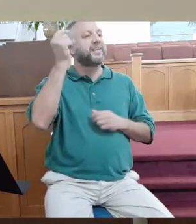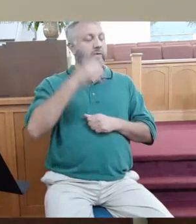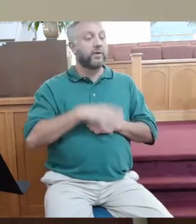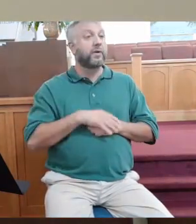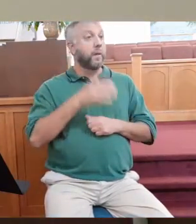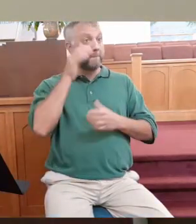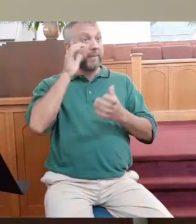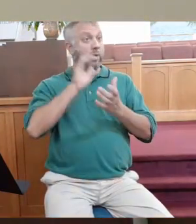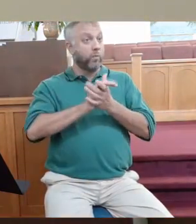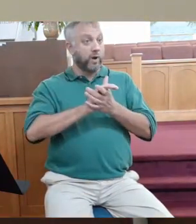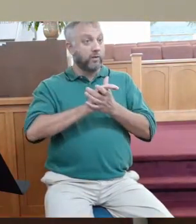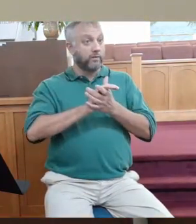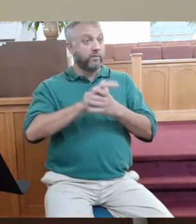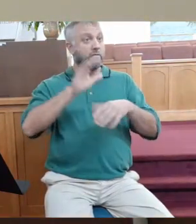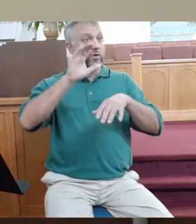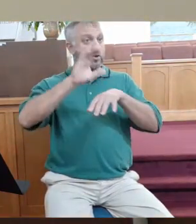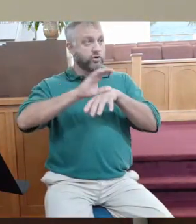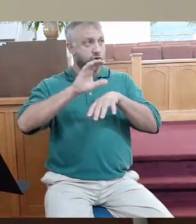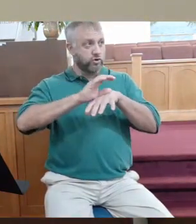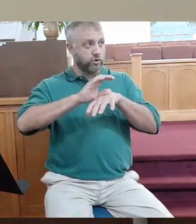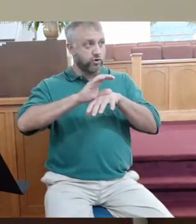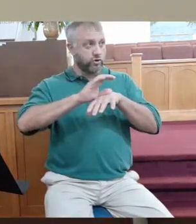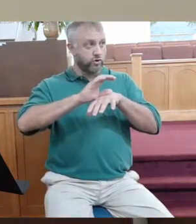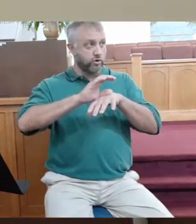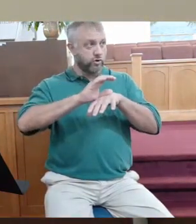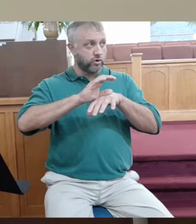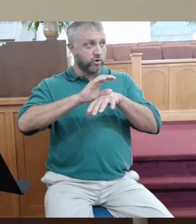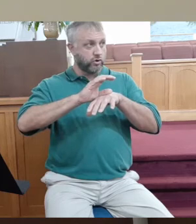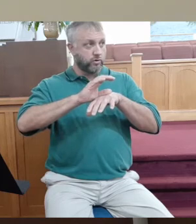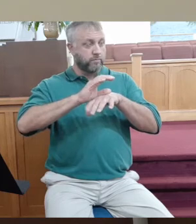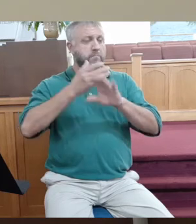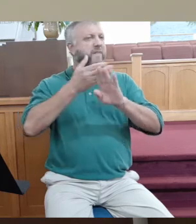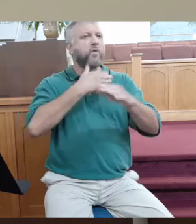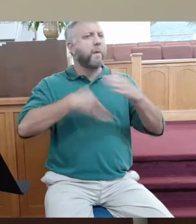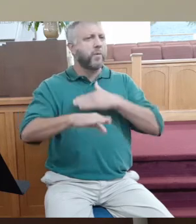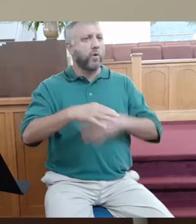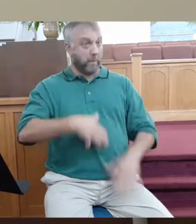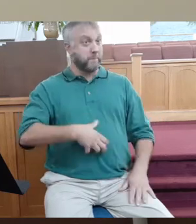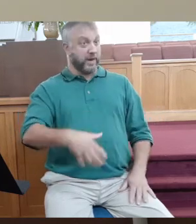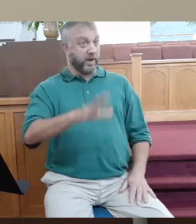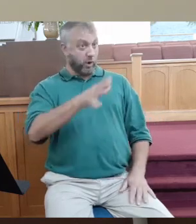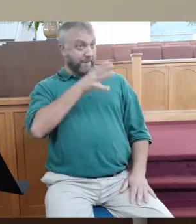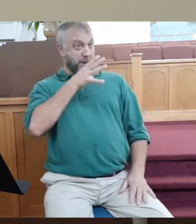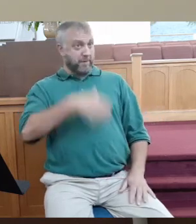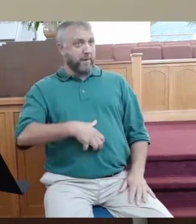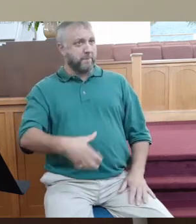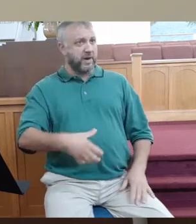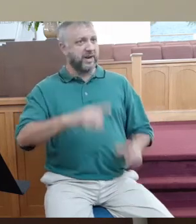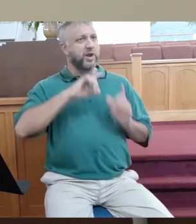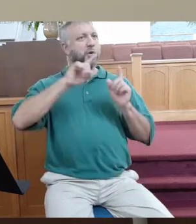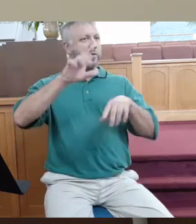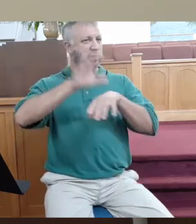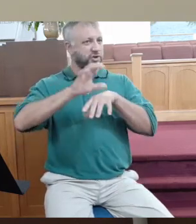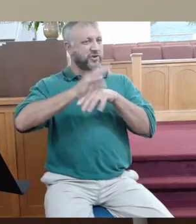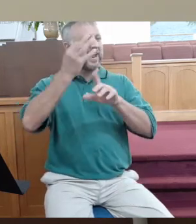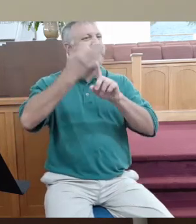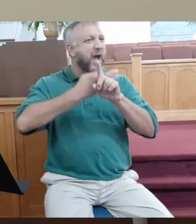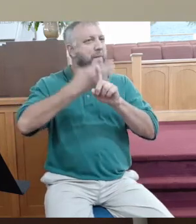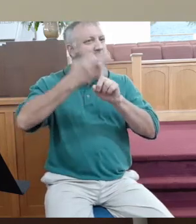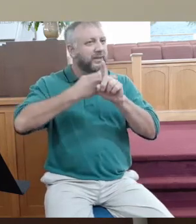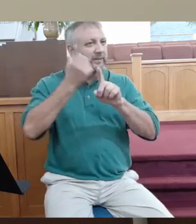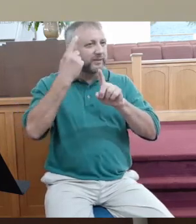my wife went to church nine months before she was born. She went to church in her mother's womb.